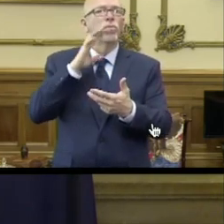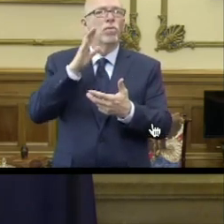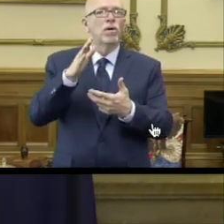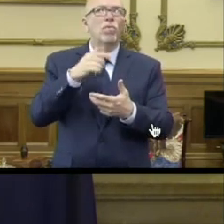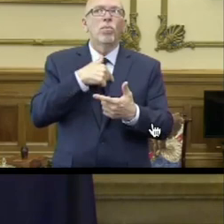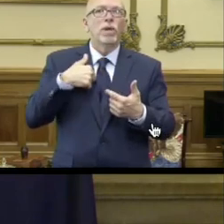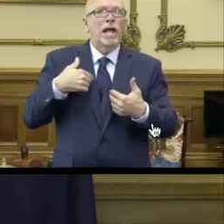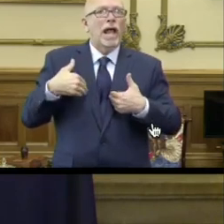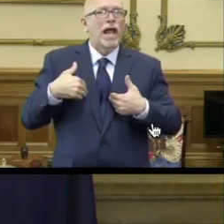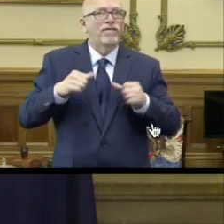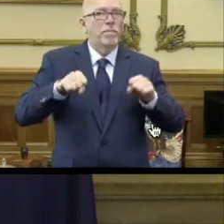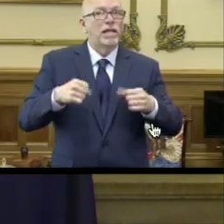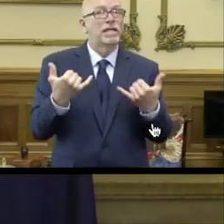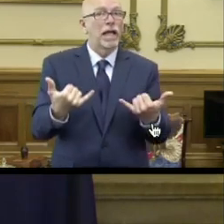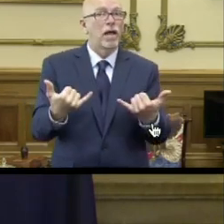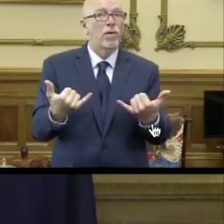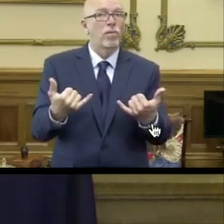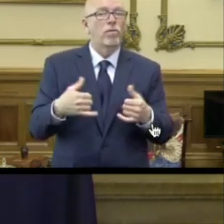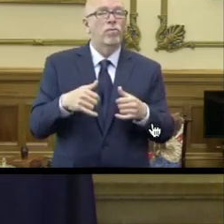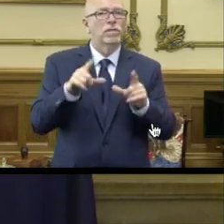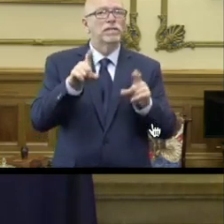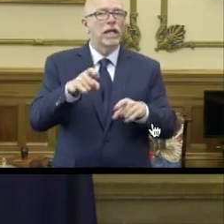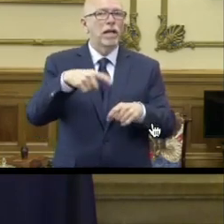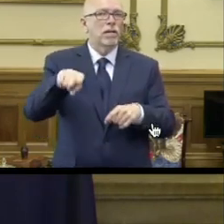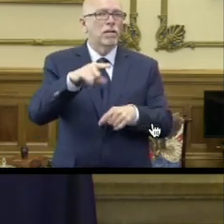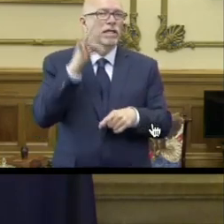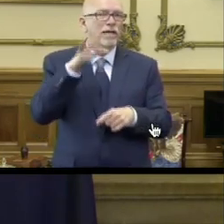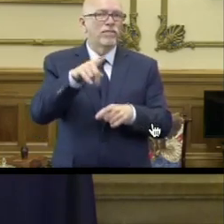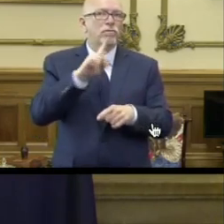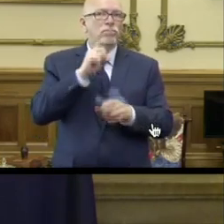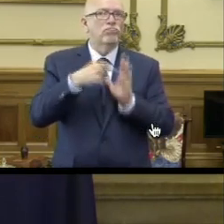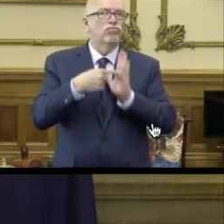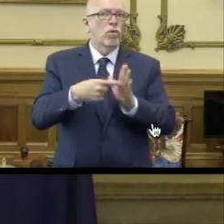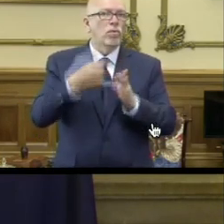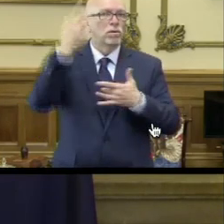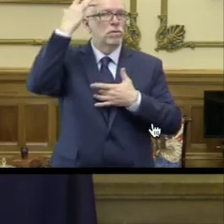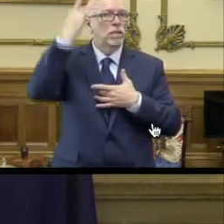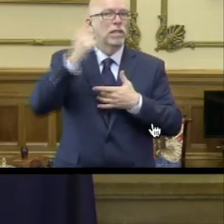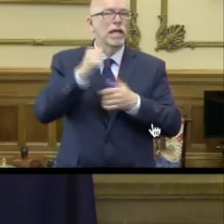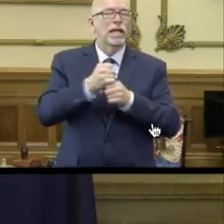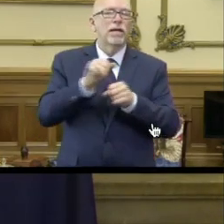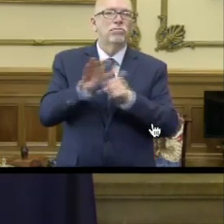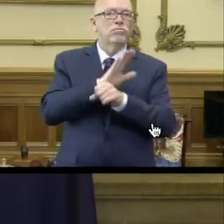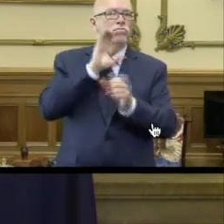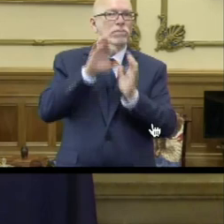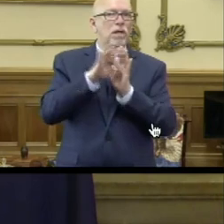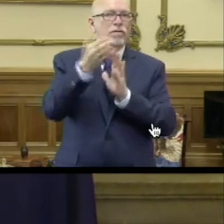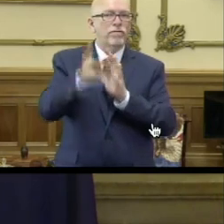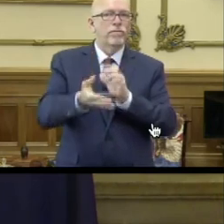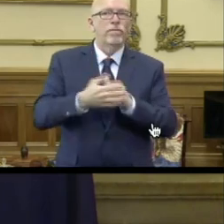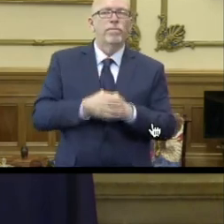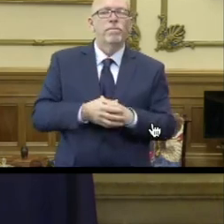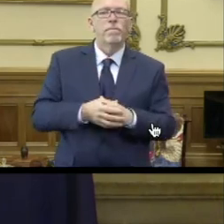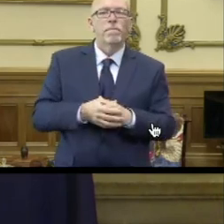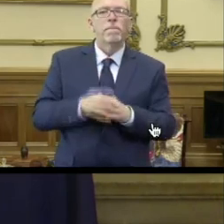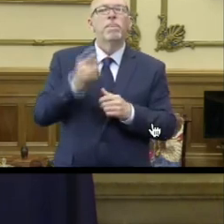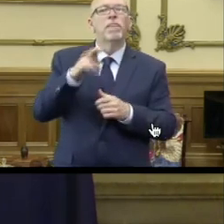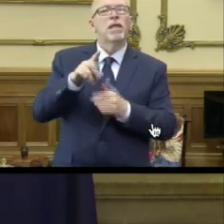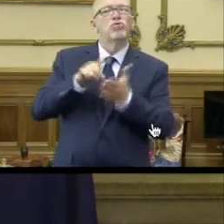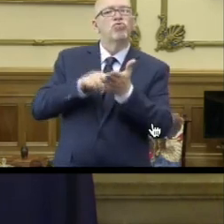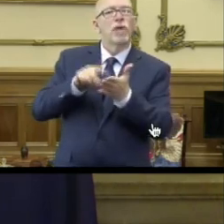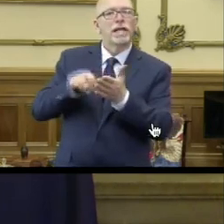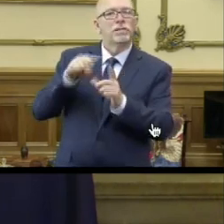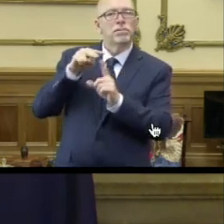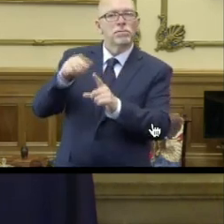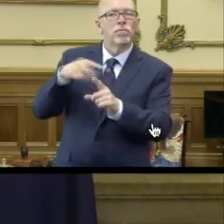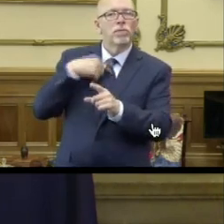– we have the ability right now to test to get that true picture. And then in terms of the tracing, kind of